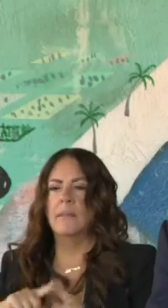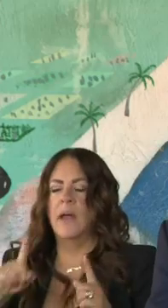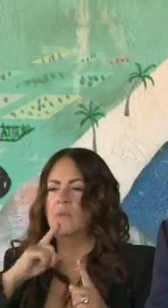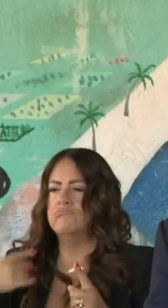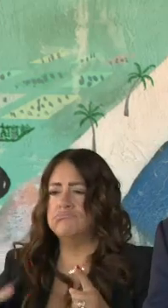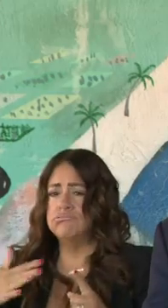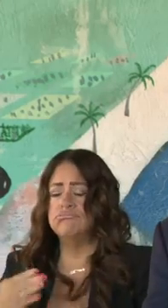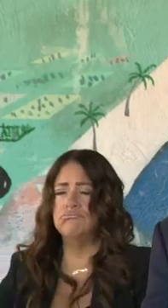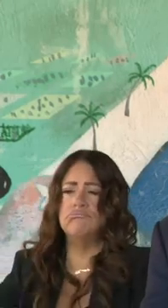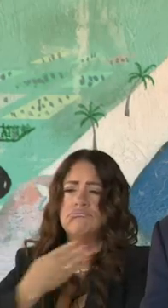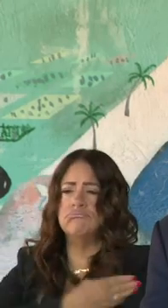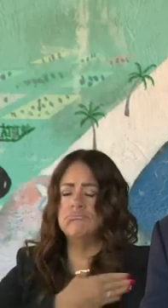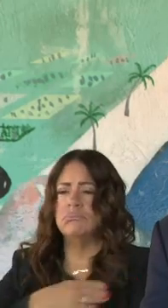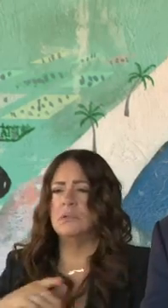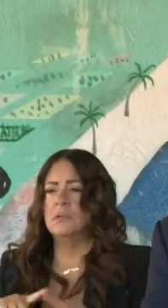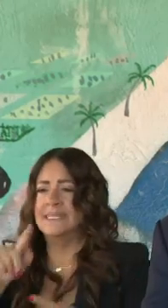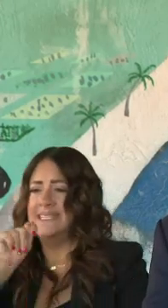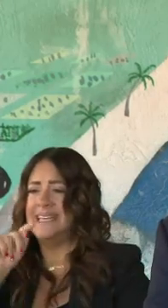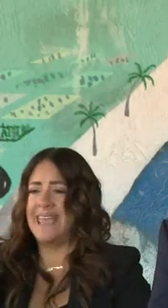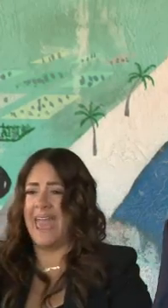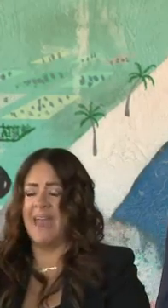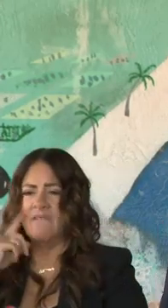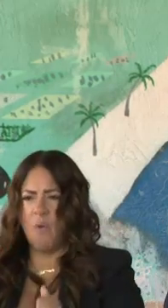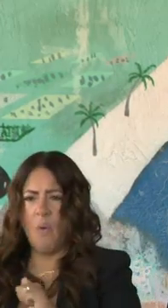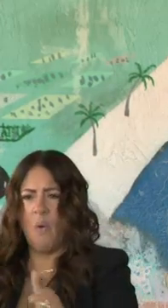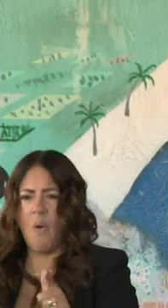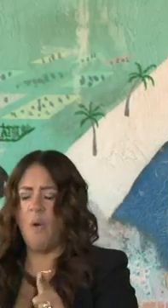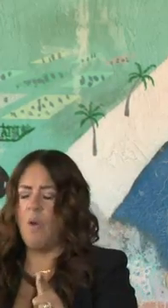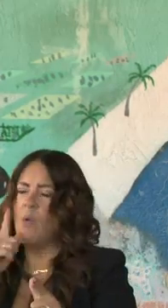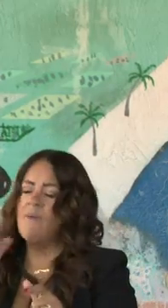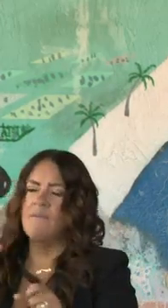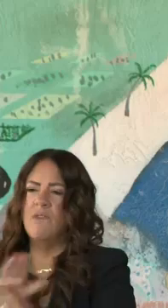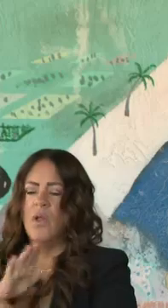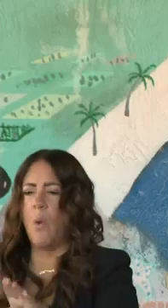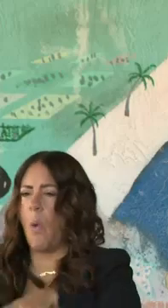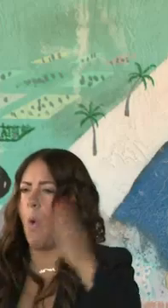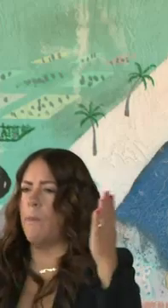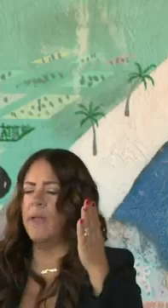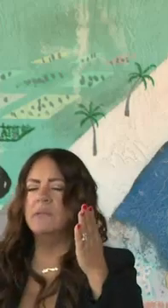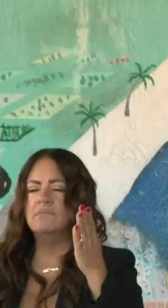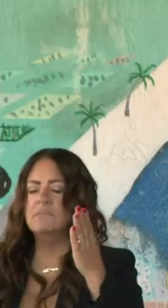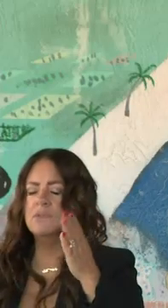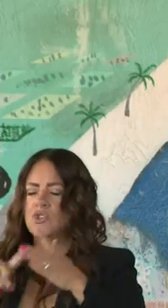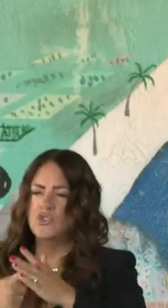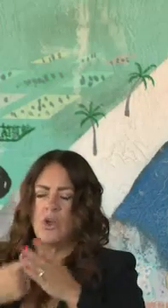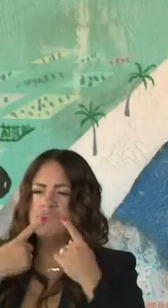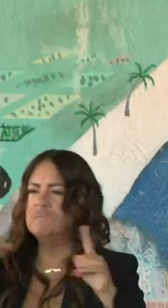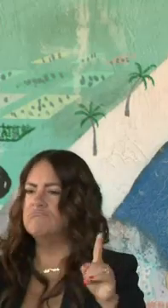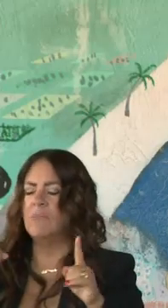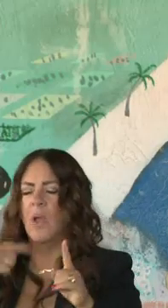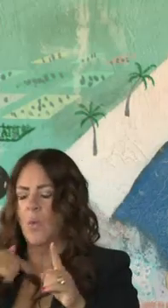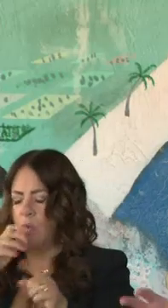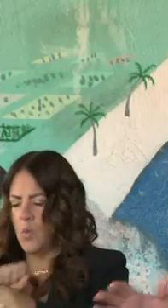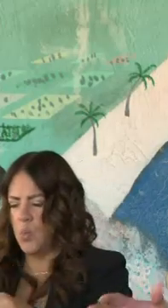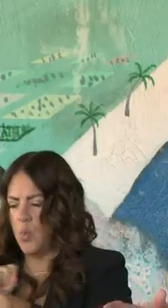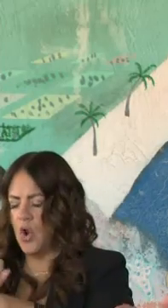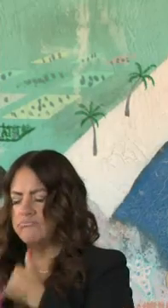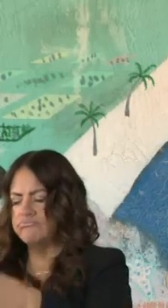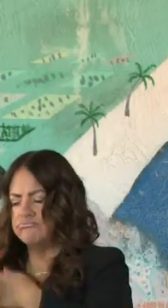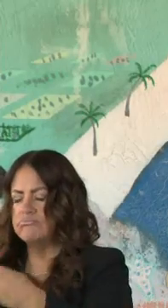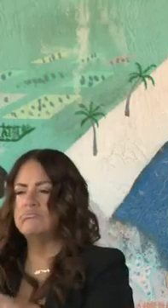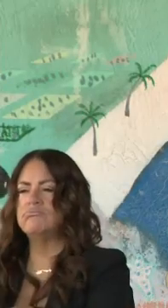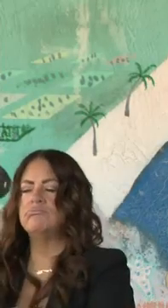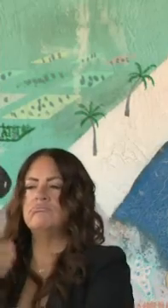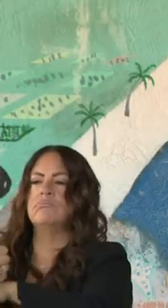grade this year, TK for all, be fully implemented over the next few years, but we initiated that this year. We are supporting an effort that's long